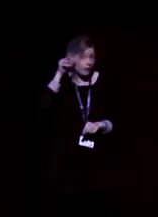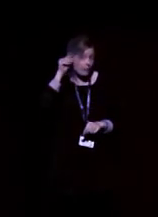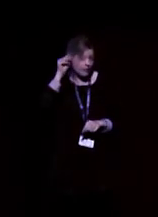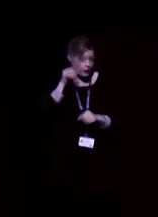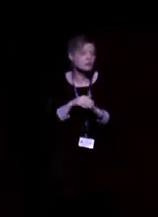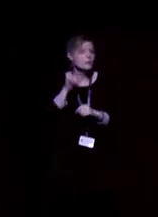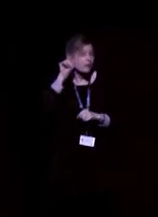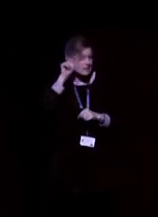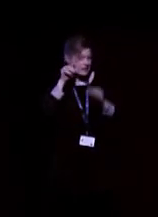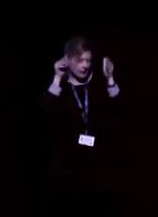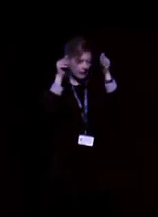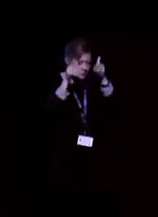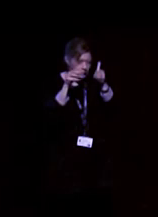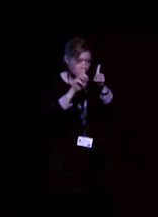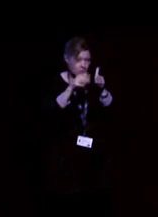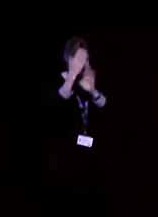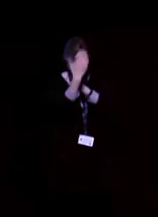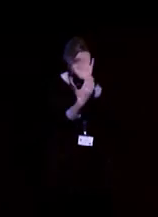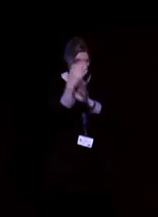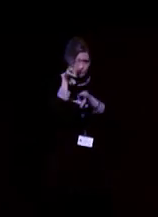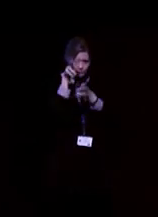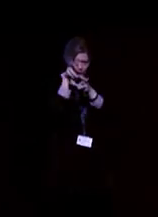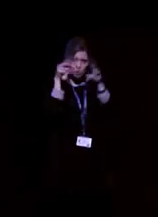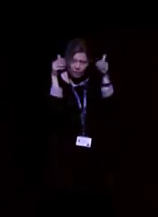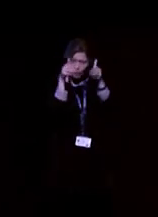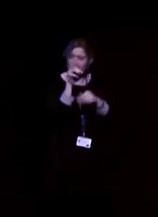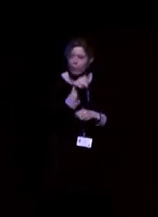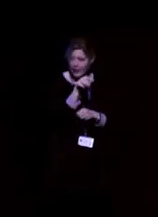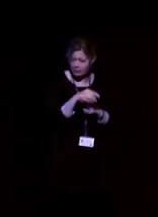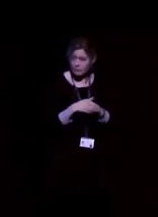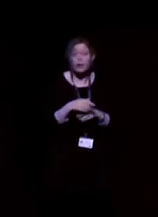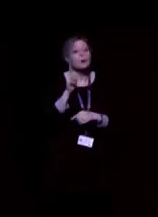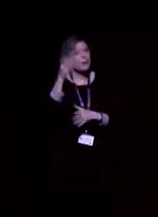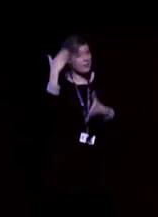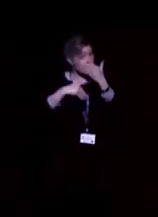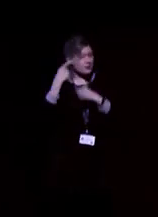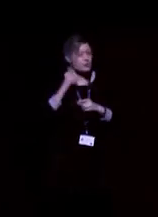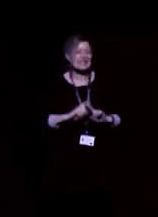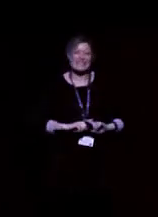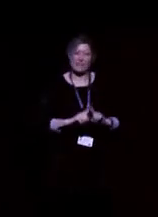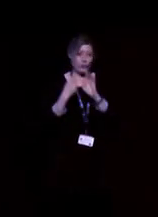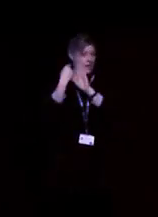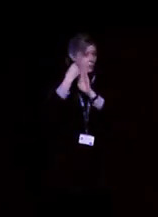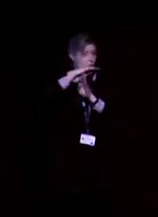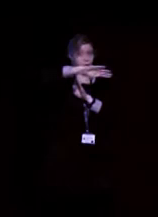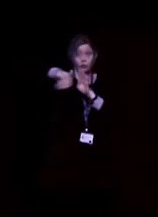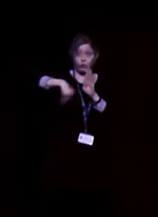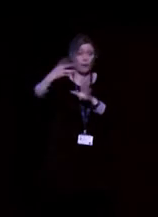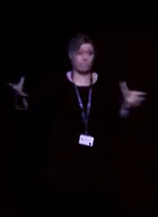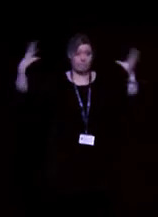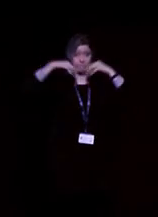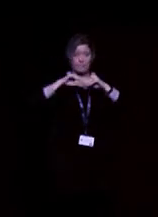person you're trying to speak to. In the past, hearing aids were designed to pick up everything around you, 360 degrees.